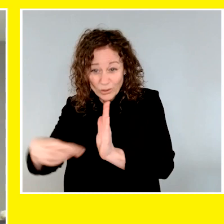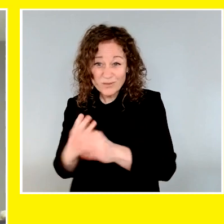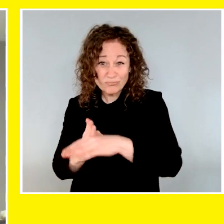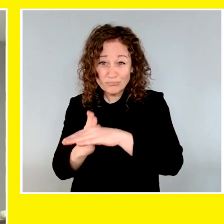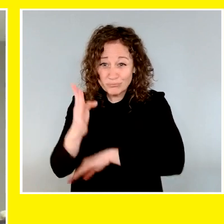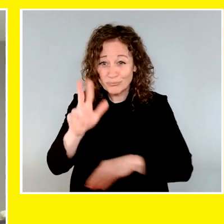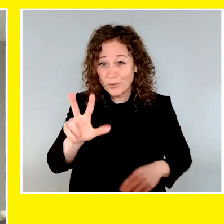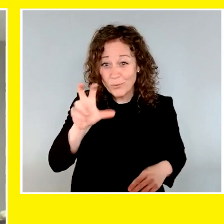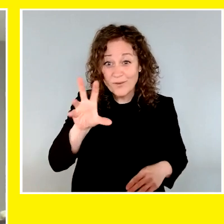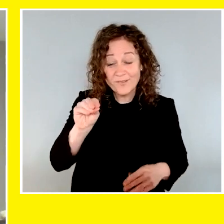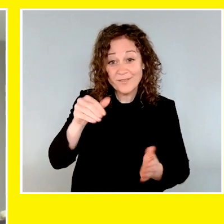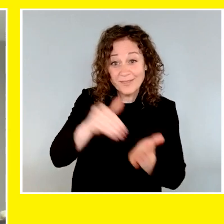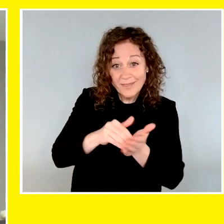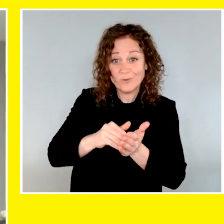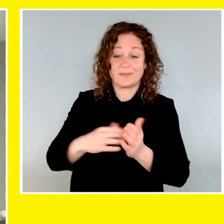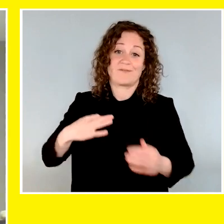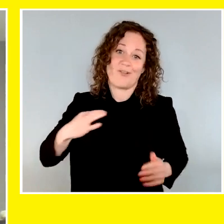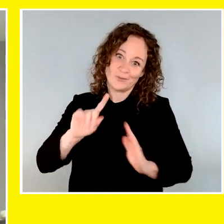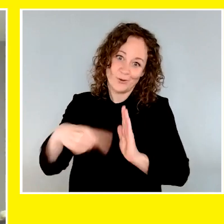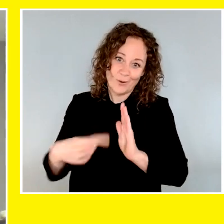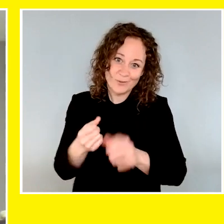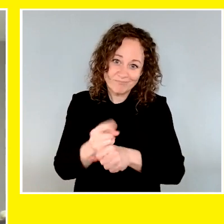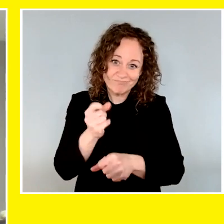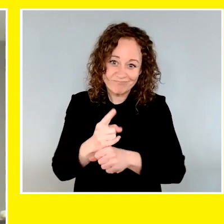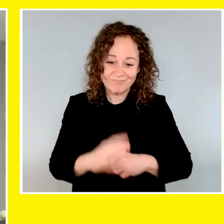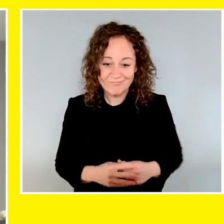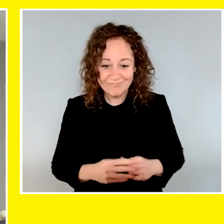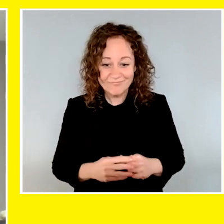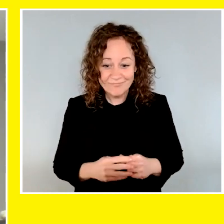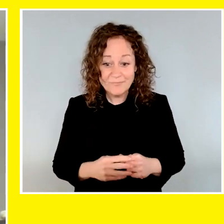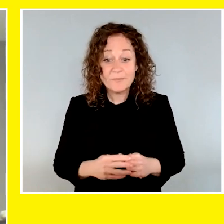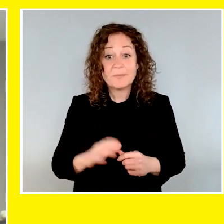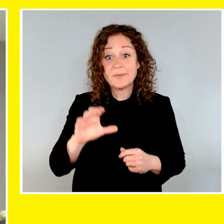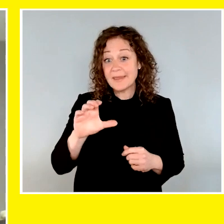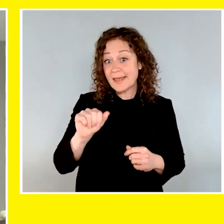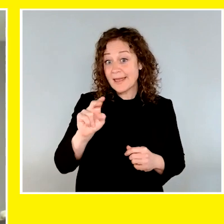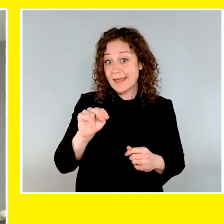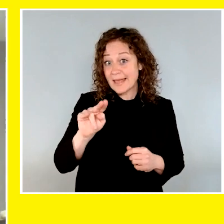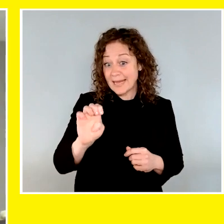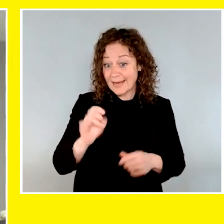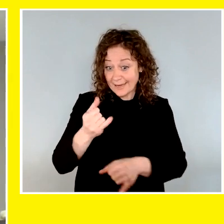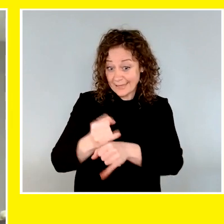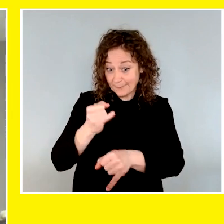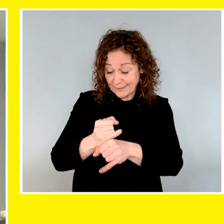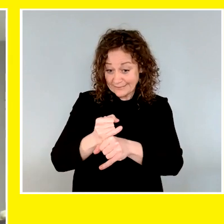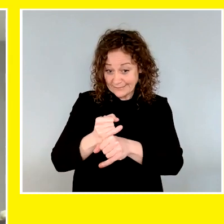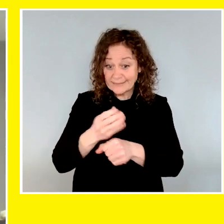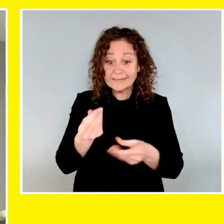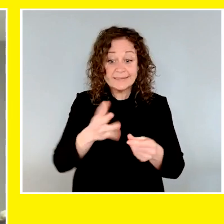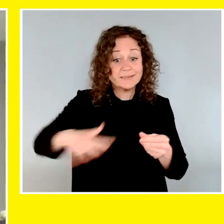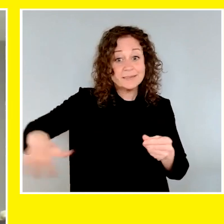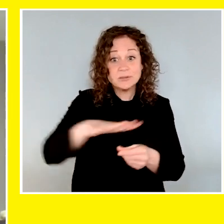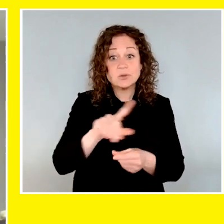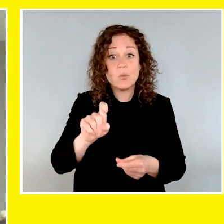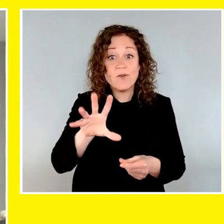provide more than 350,000 volunteer hours every year. Our canine campus sits on